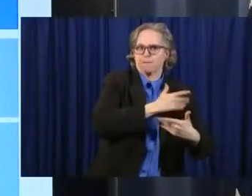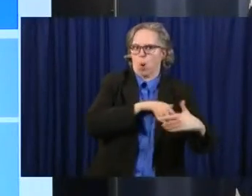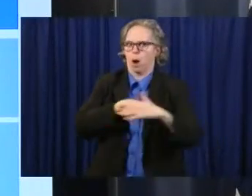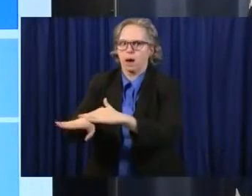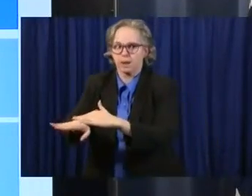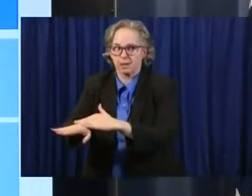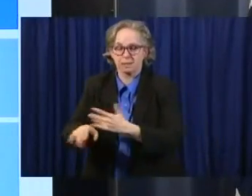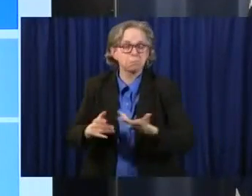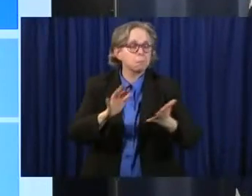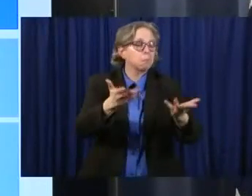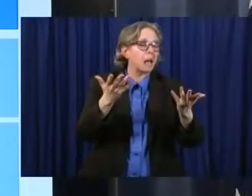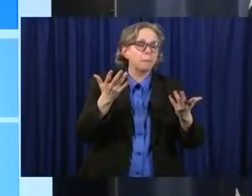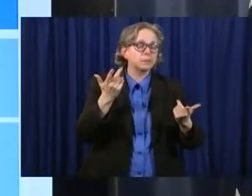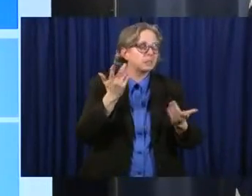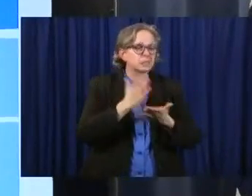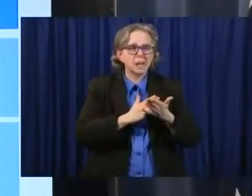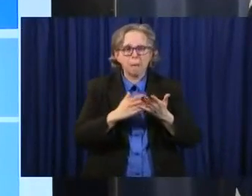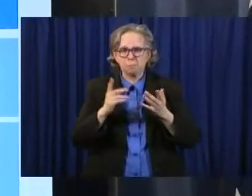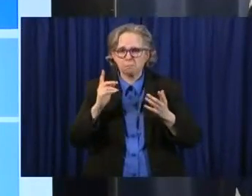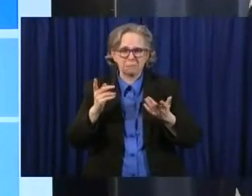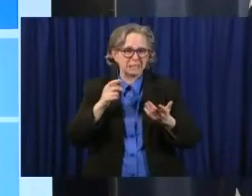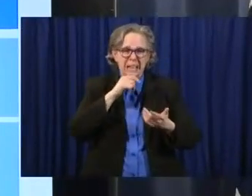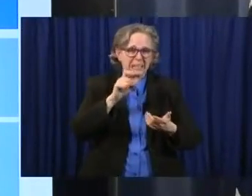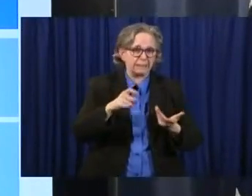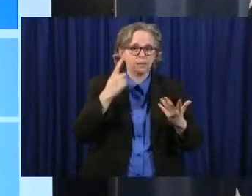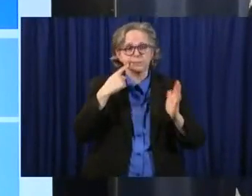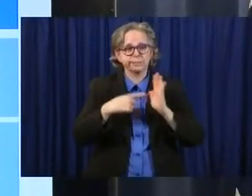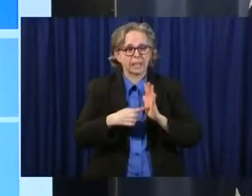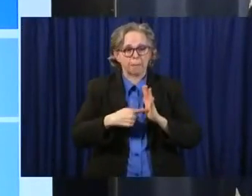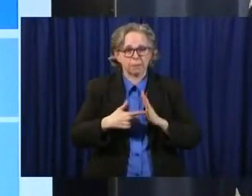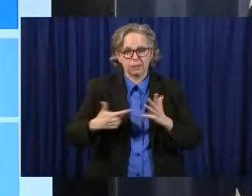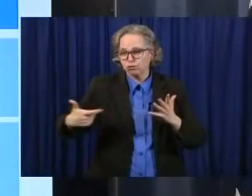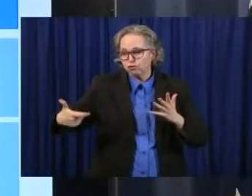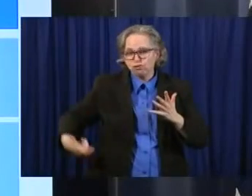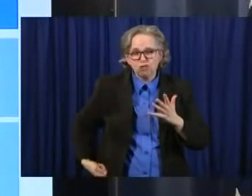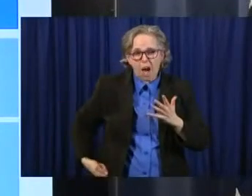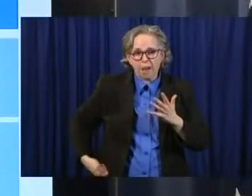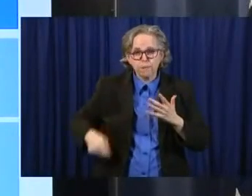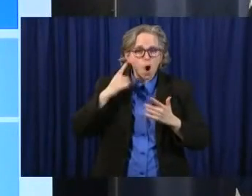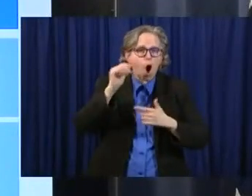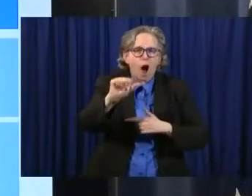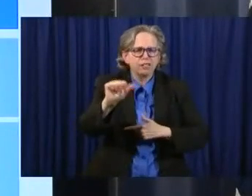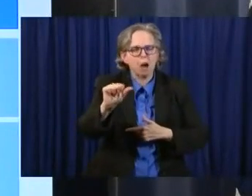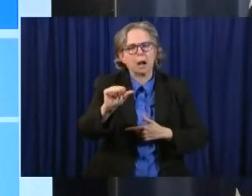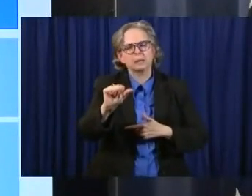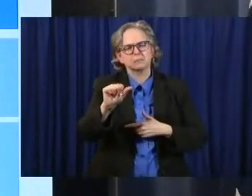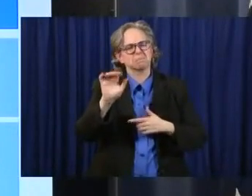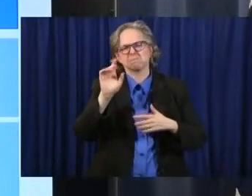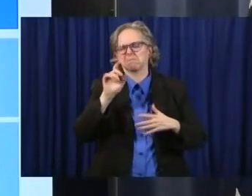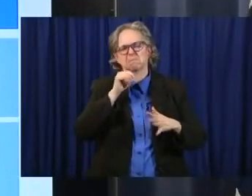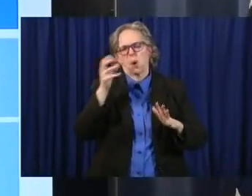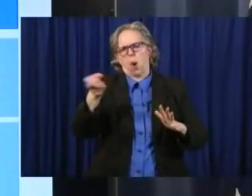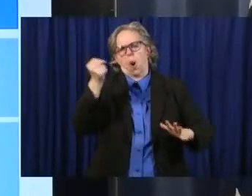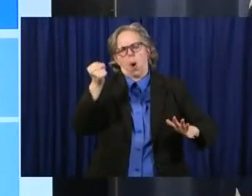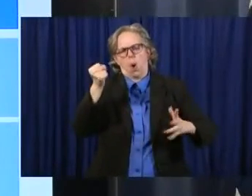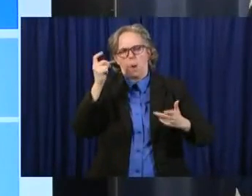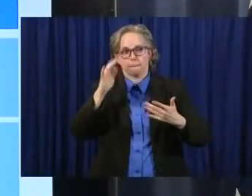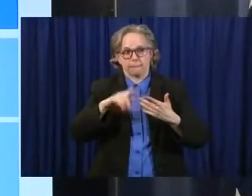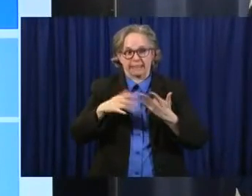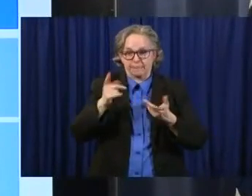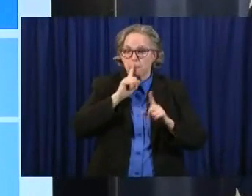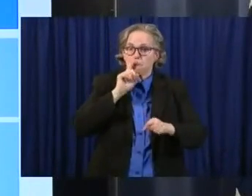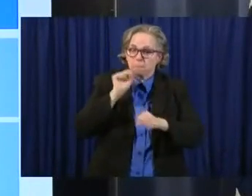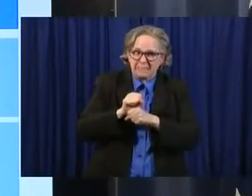shot in your hip for some arthritis, we might not need to test you for COVID. But if you're getting a high risk procedure like a